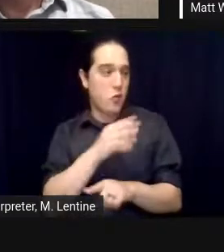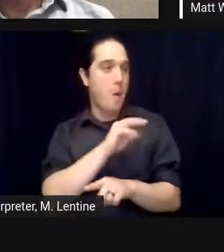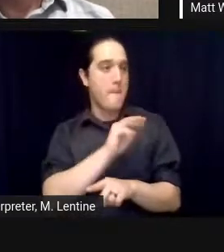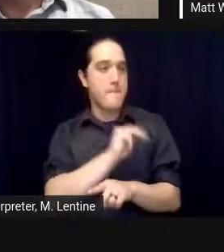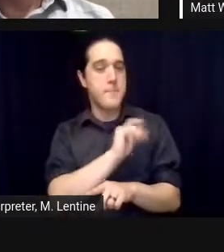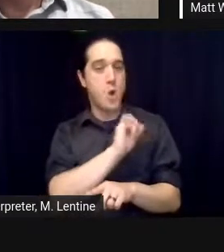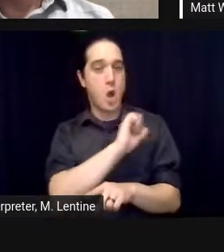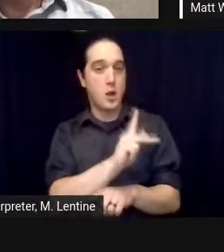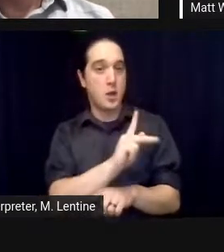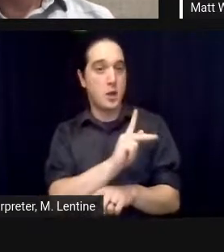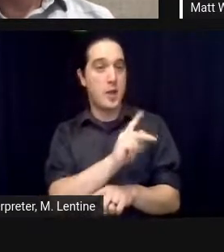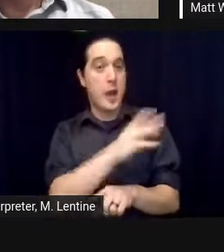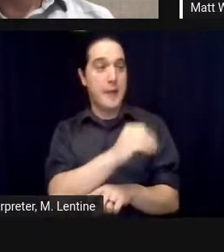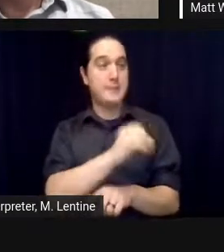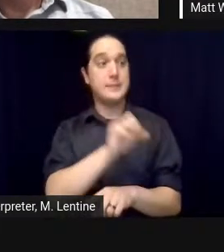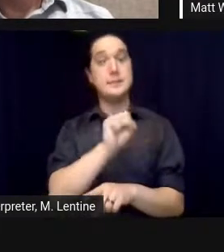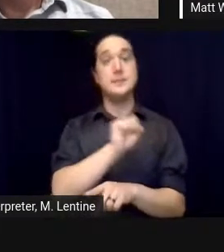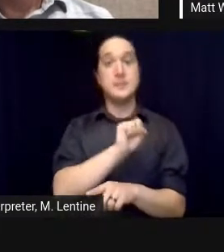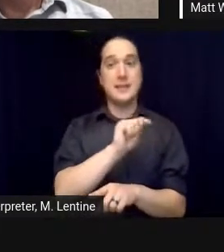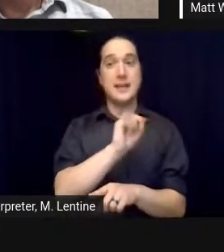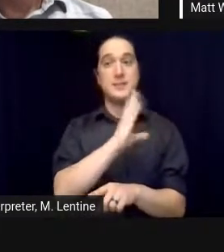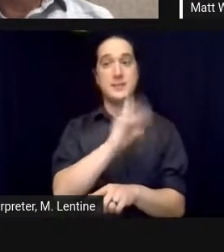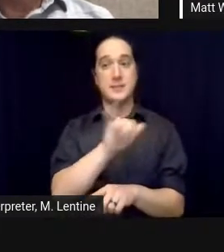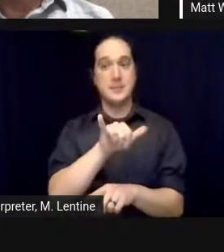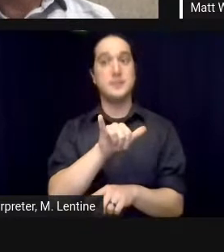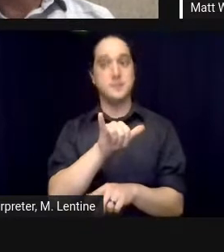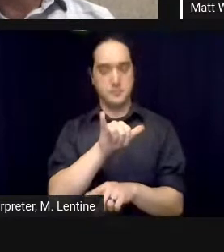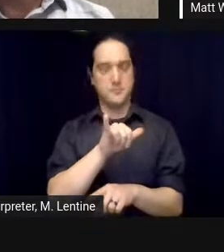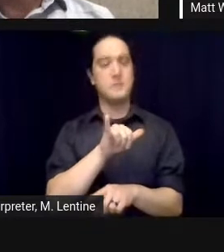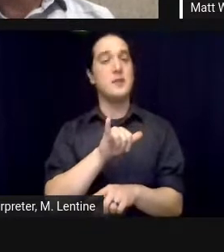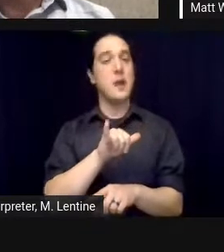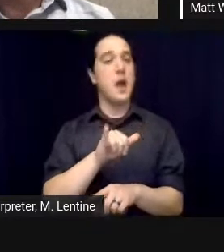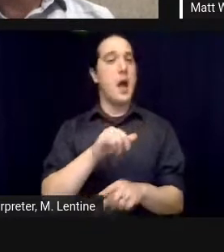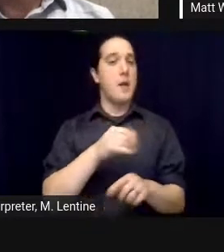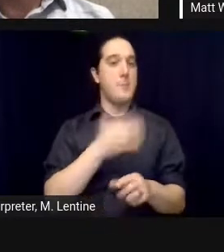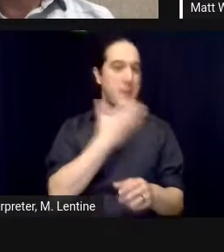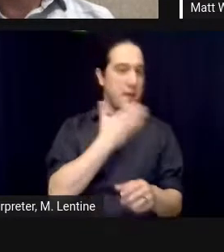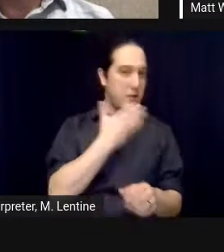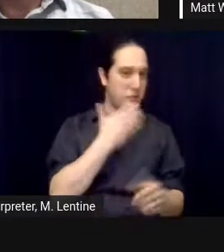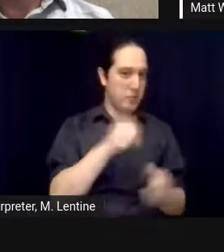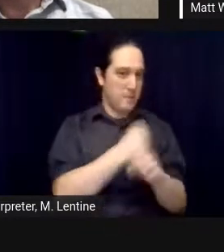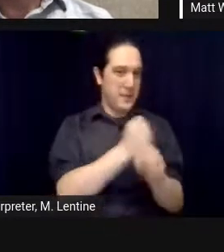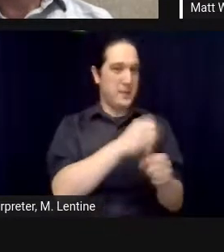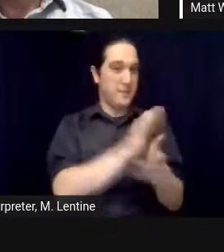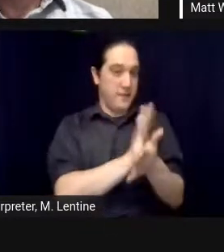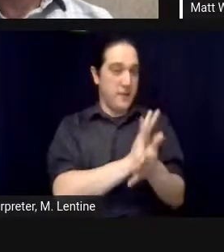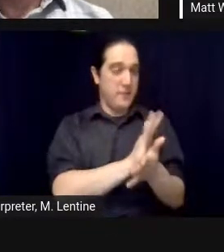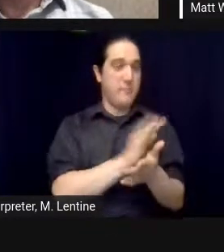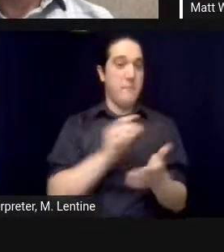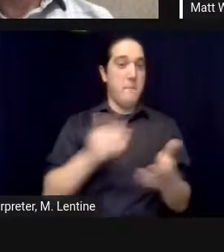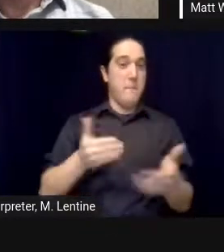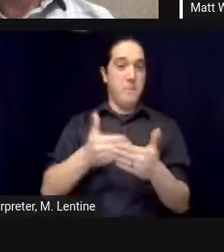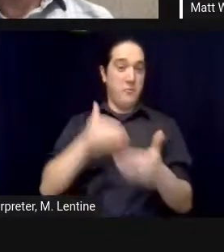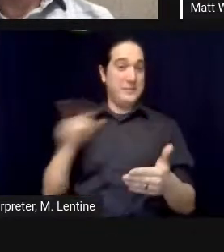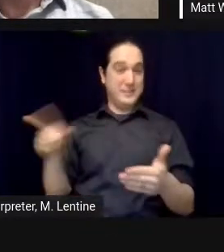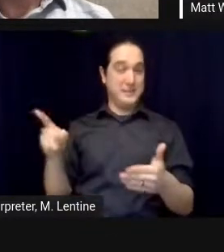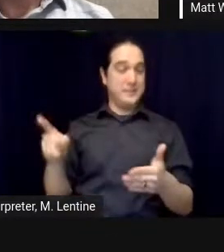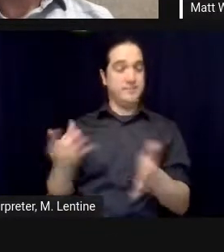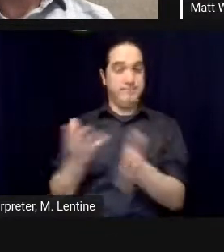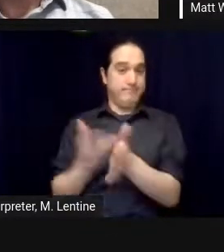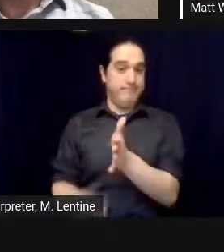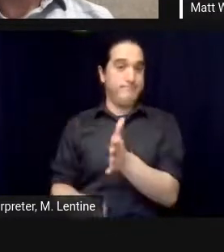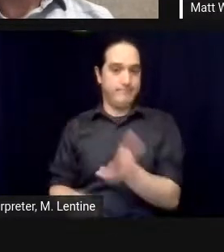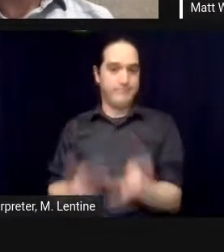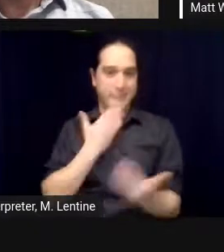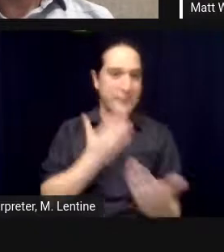see his legacy on the big screen one of the greatest parts of making this film was premiering it at sundance film festival